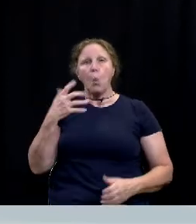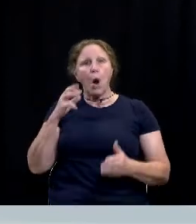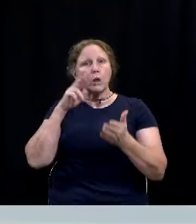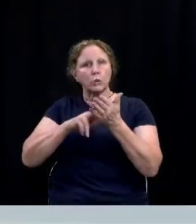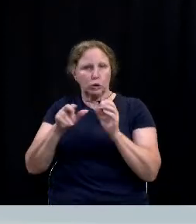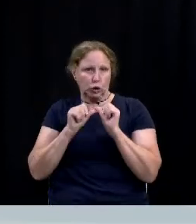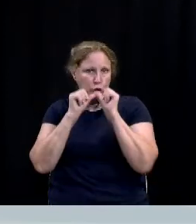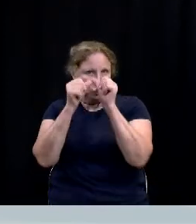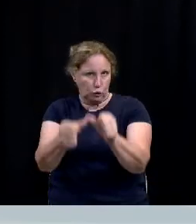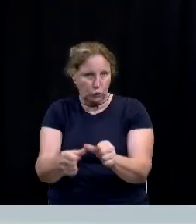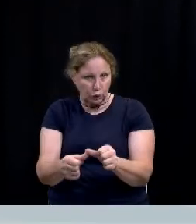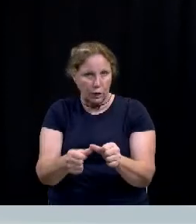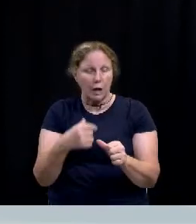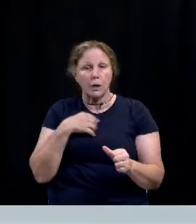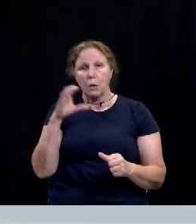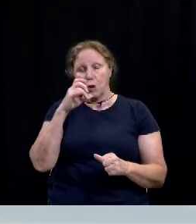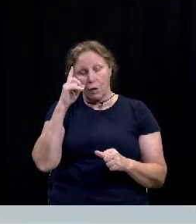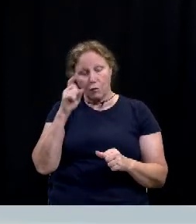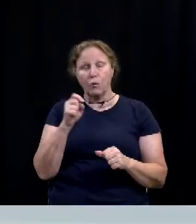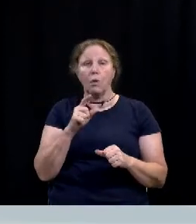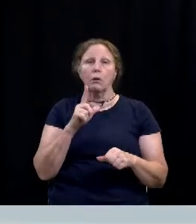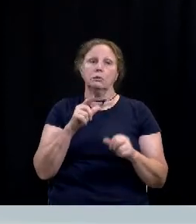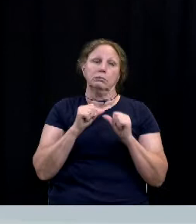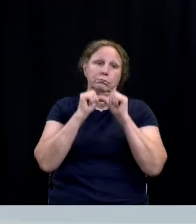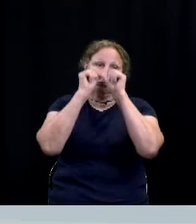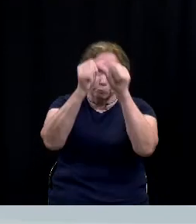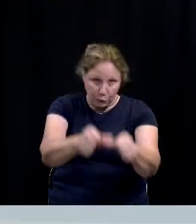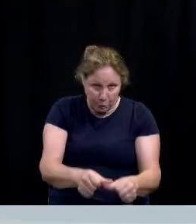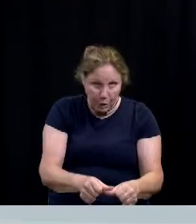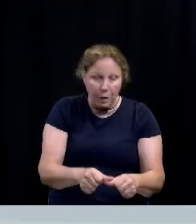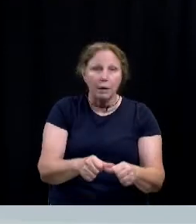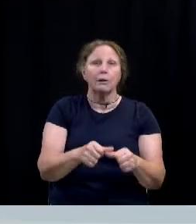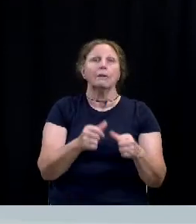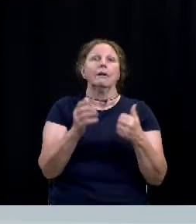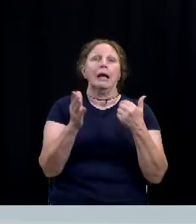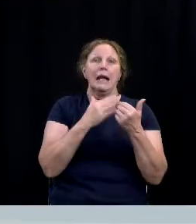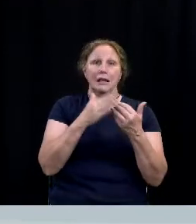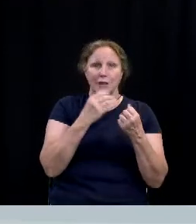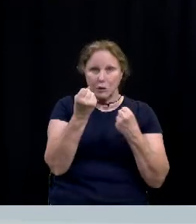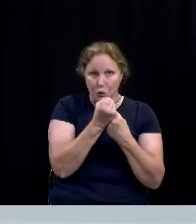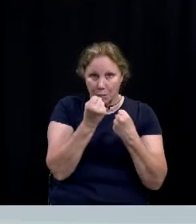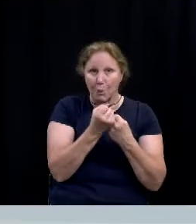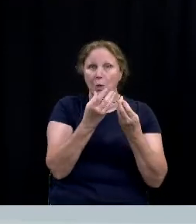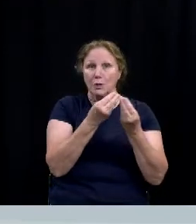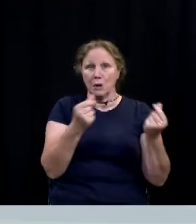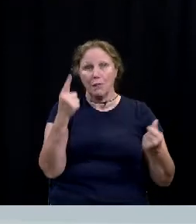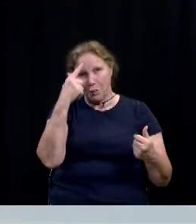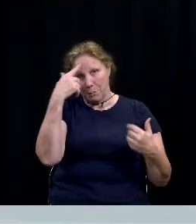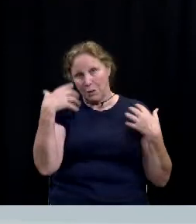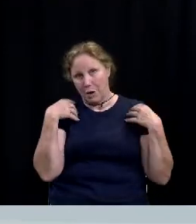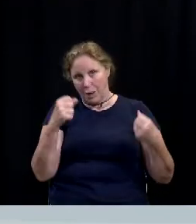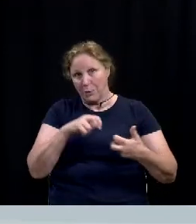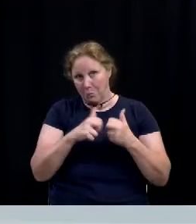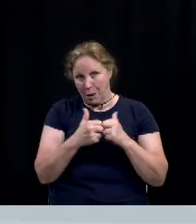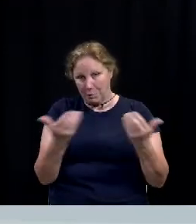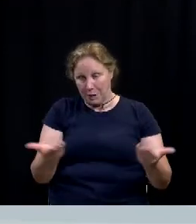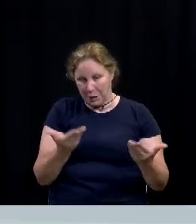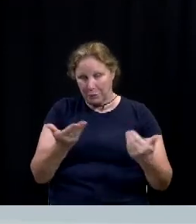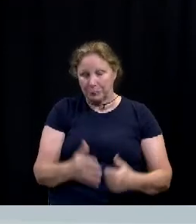as we look for long term sustainable solutions to the impact of mental health crisis on the community